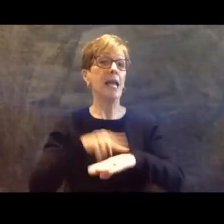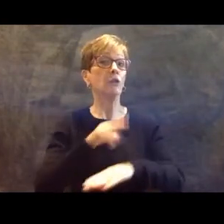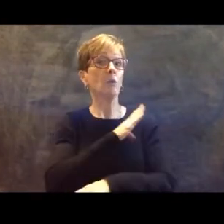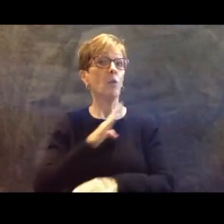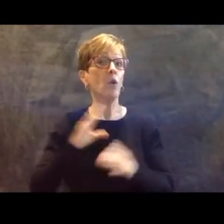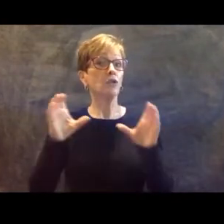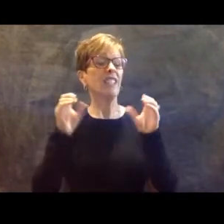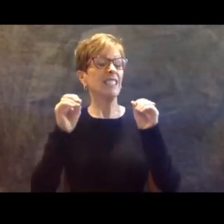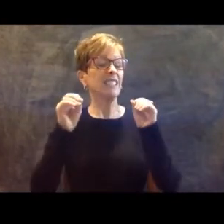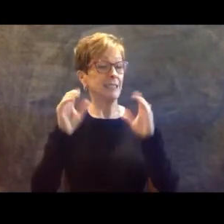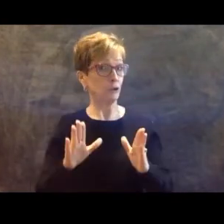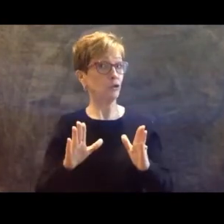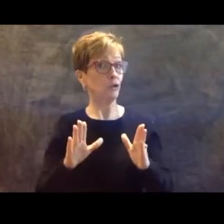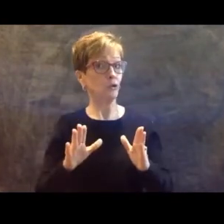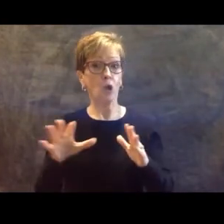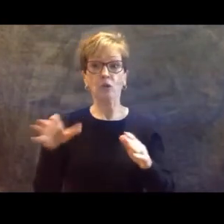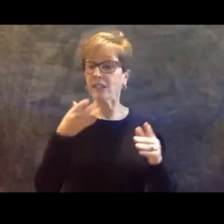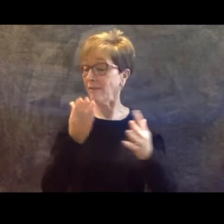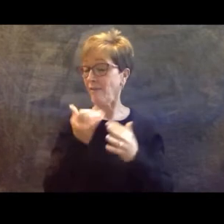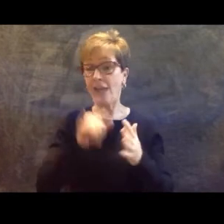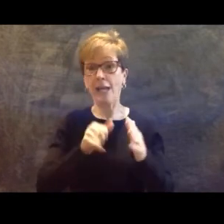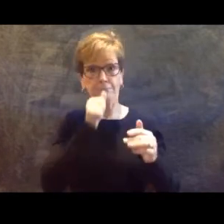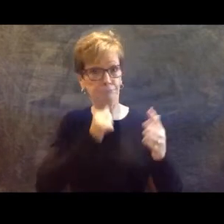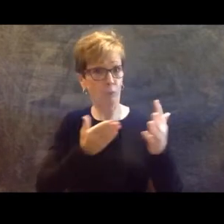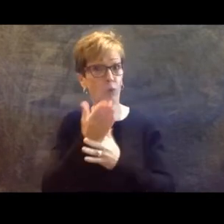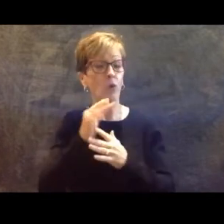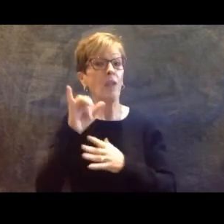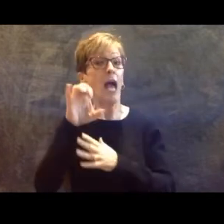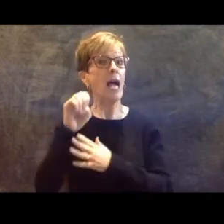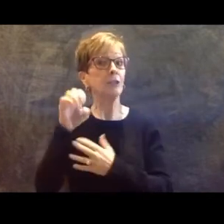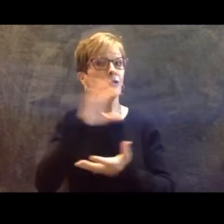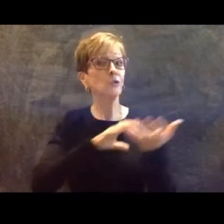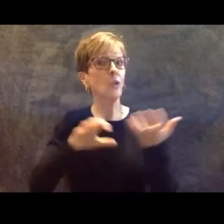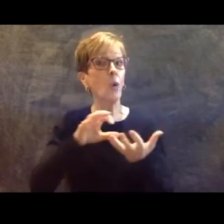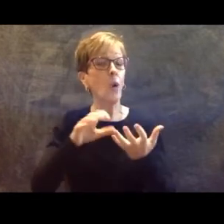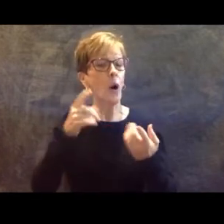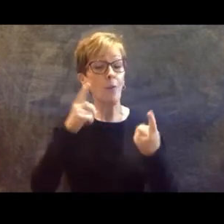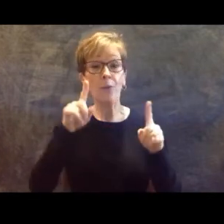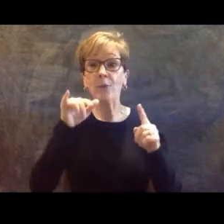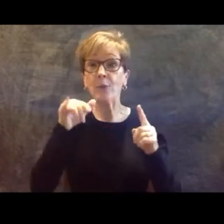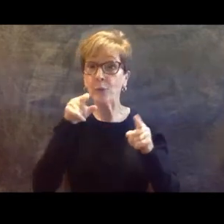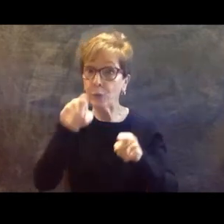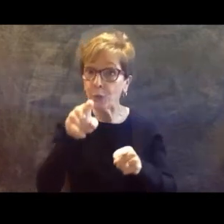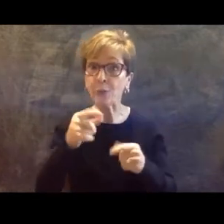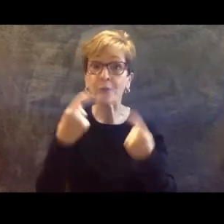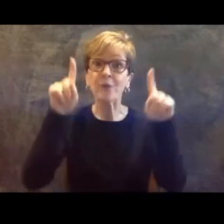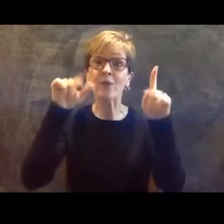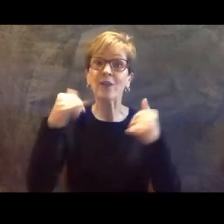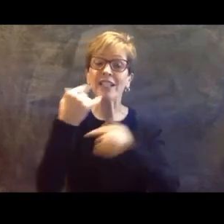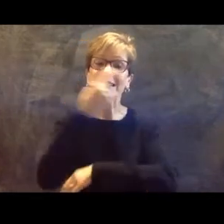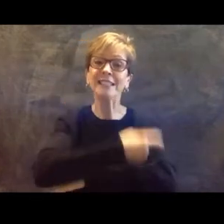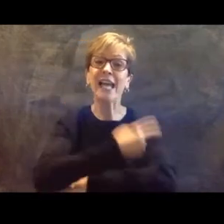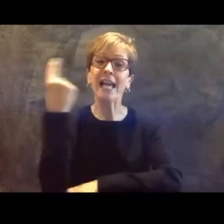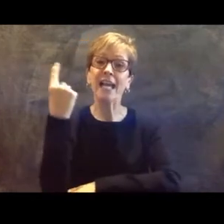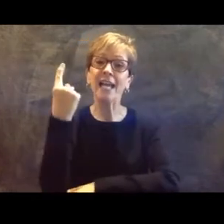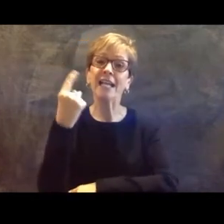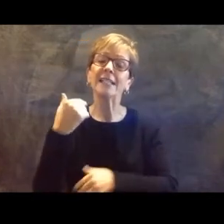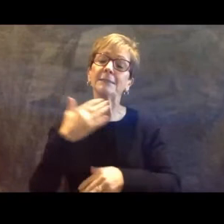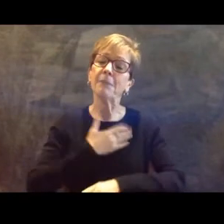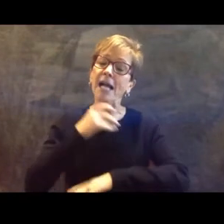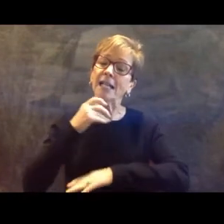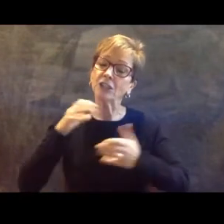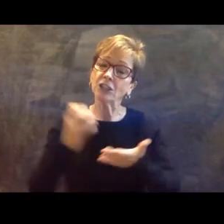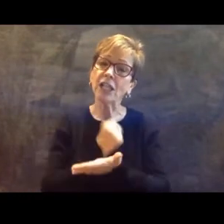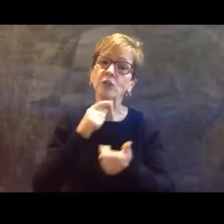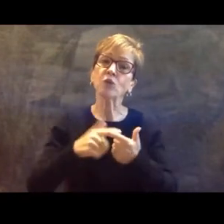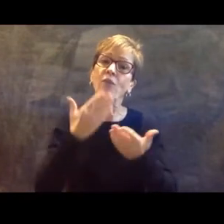to the ice storm. That's not getting the day. You are. But first, I'd like to take a moment to thank you for all you've done over an extremely